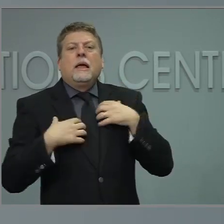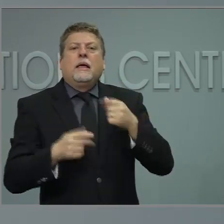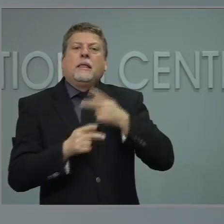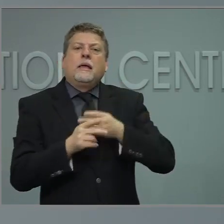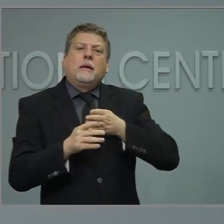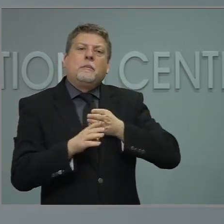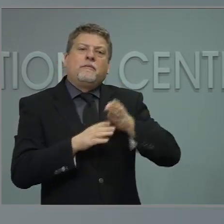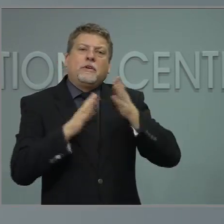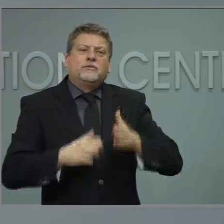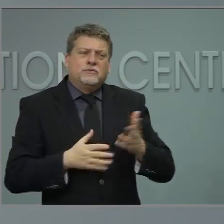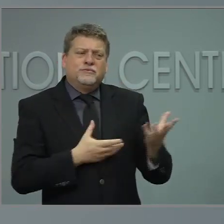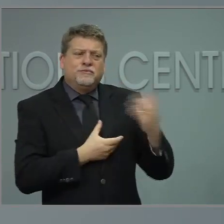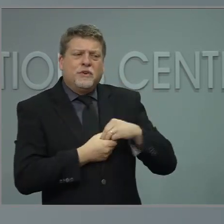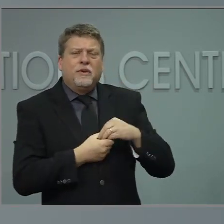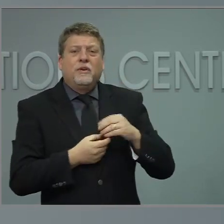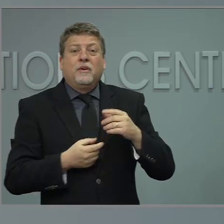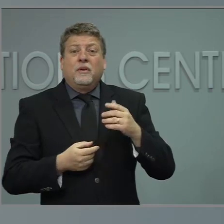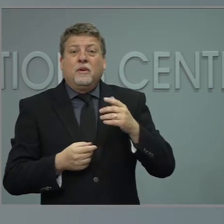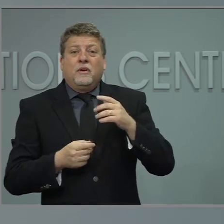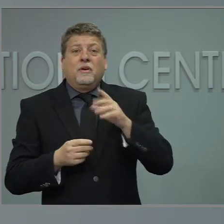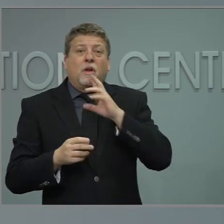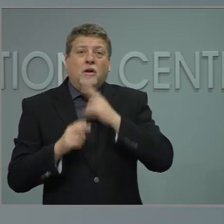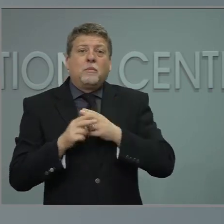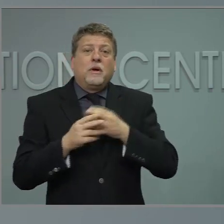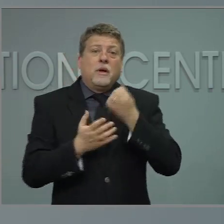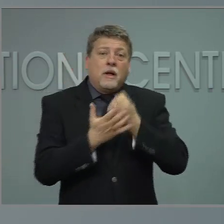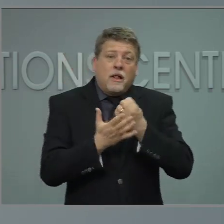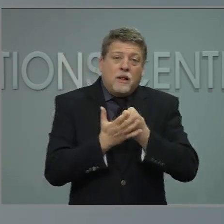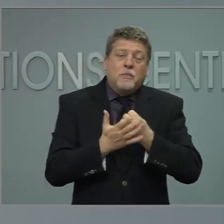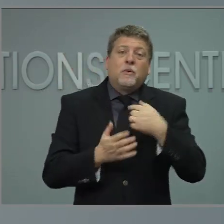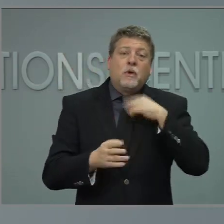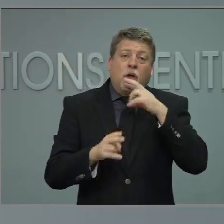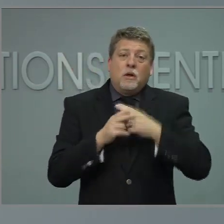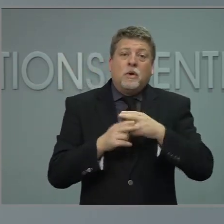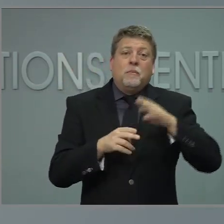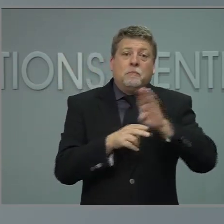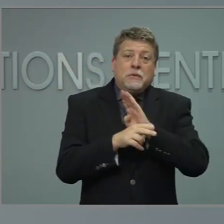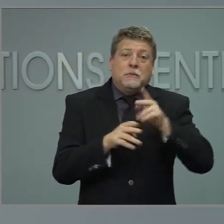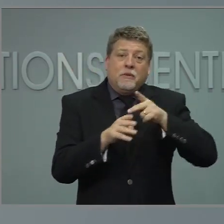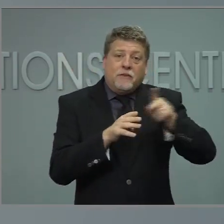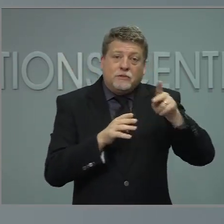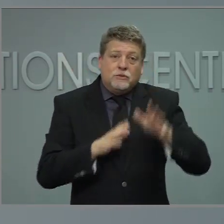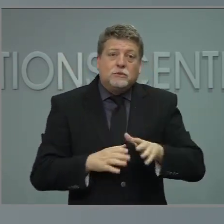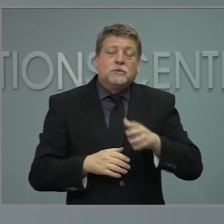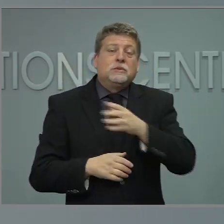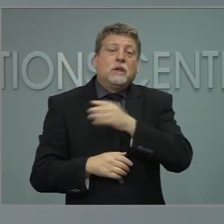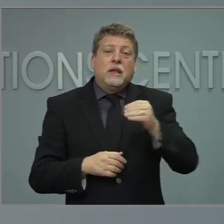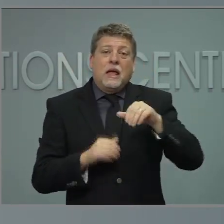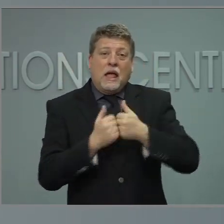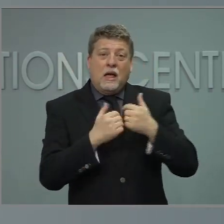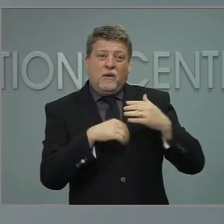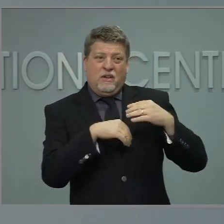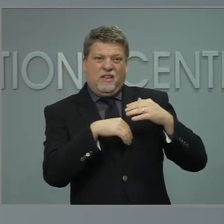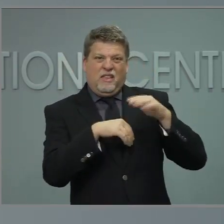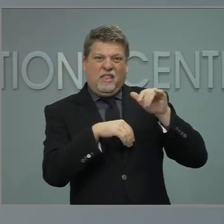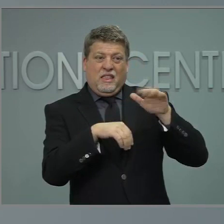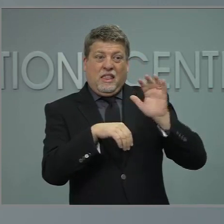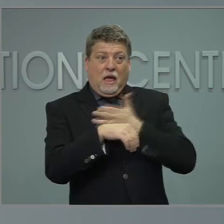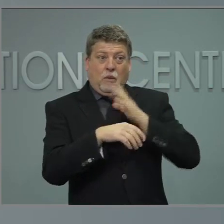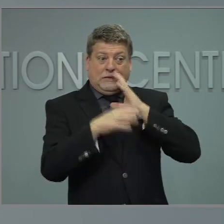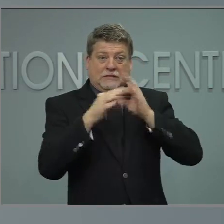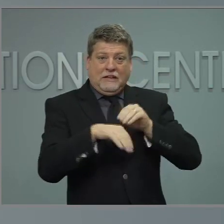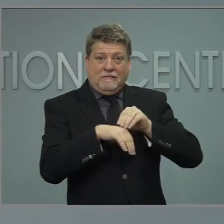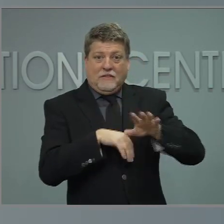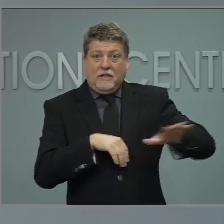limits, we talk to the businesses that are being affected and hear from them. We've been talking with state